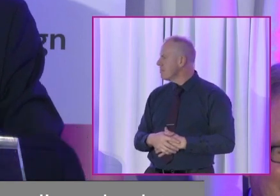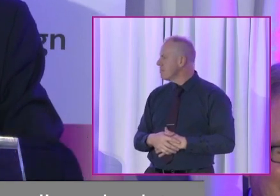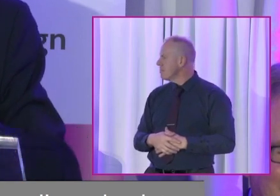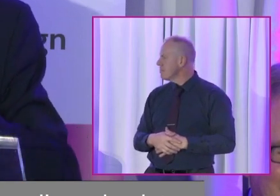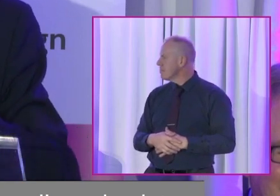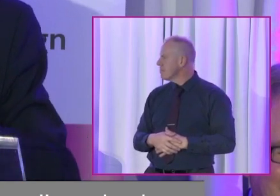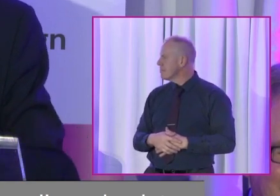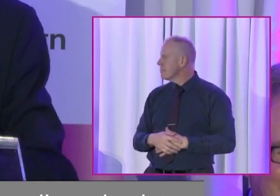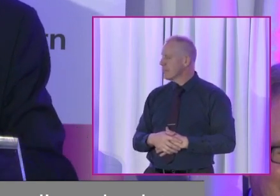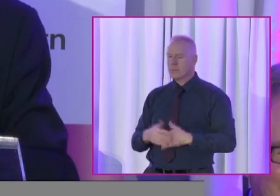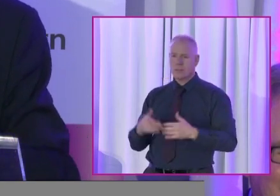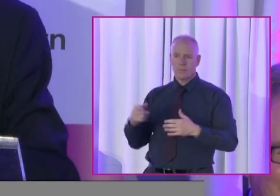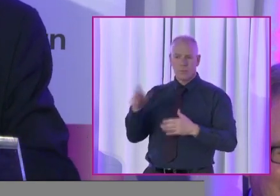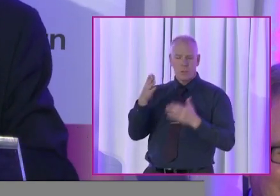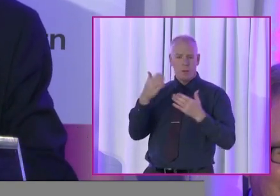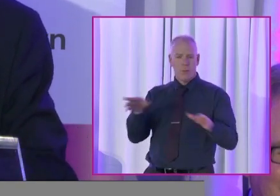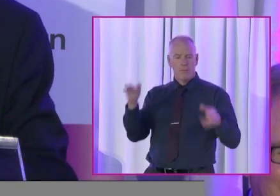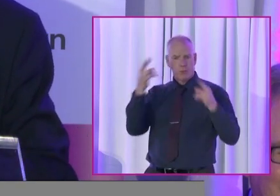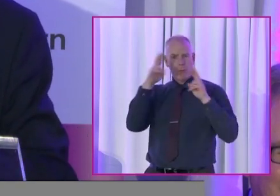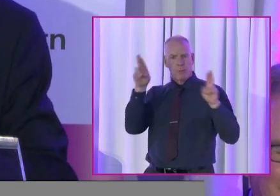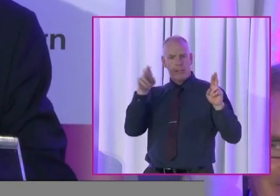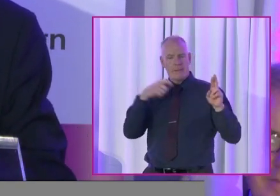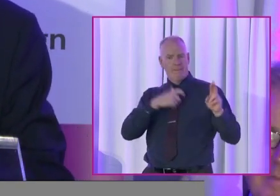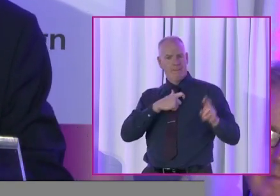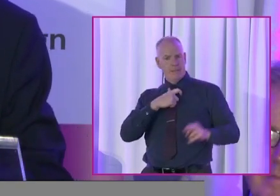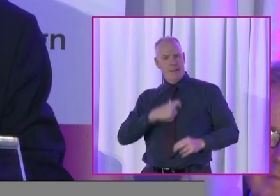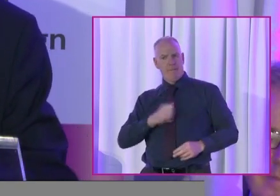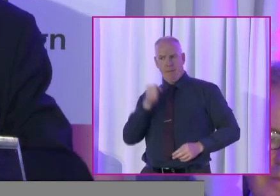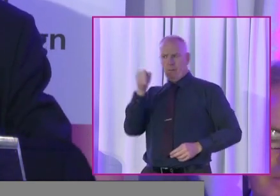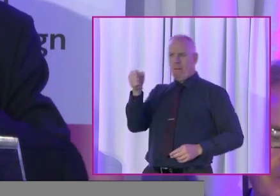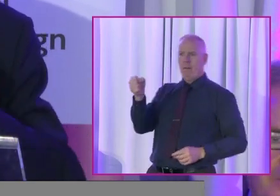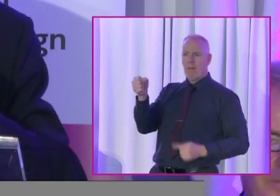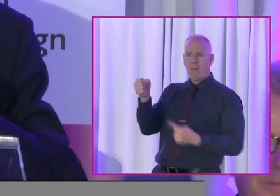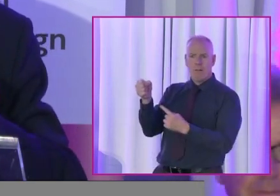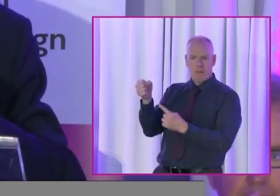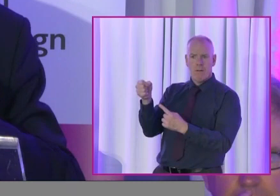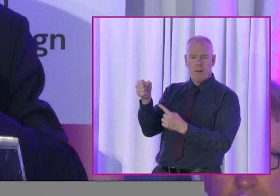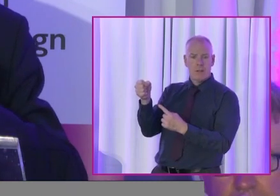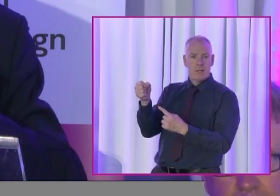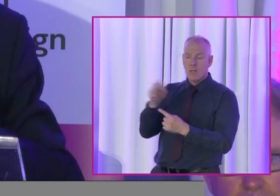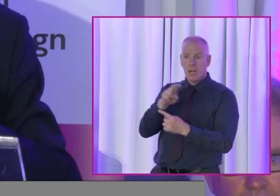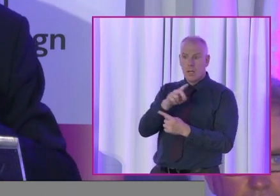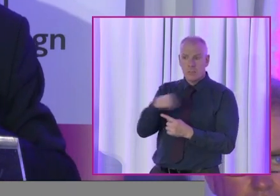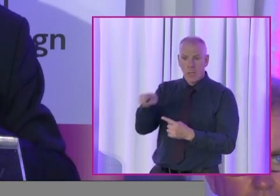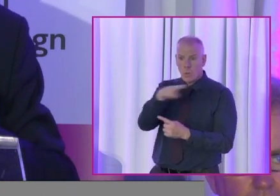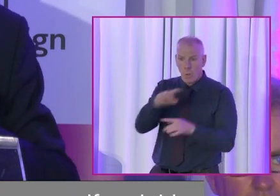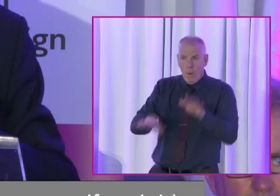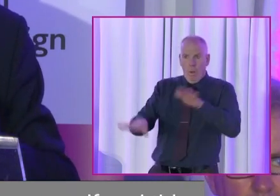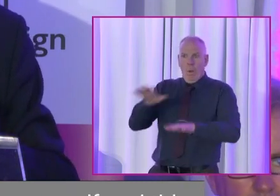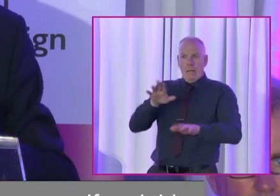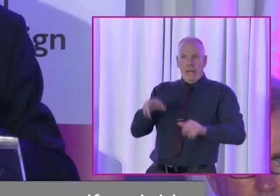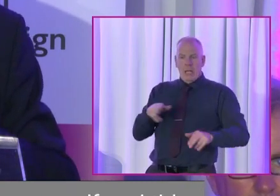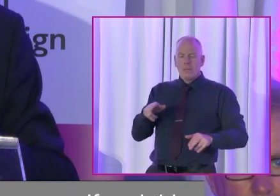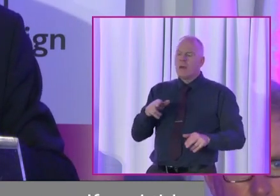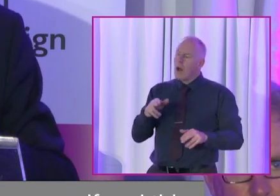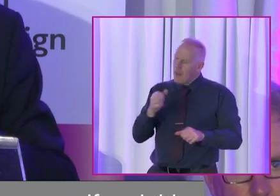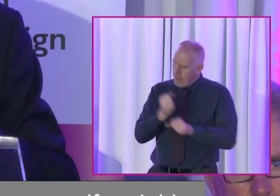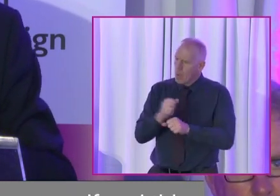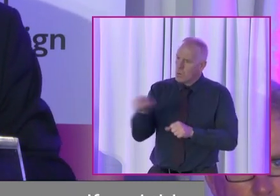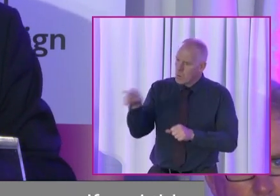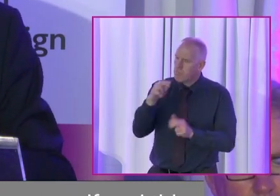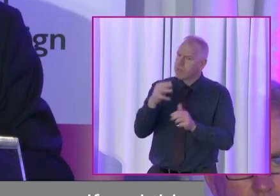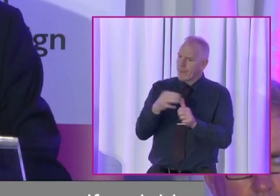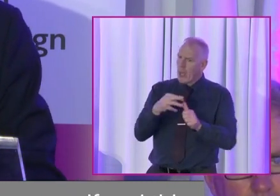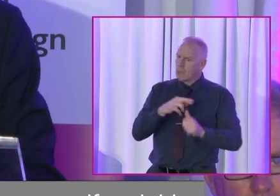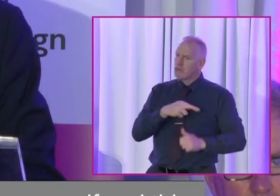As a public representative, you are putting yourself, and this isn't to put people off, but it is about being realistic and being prepared.